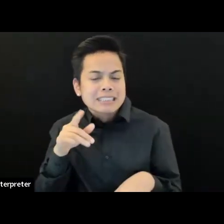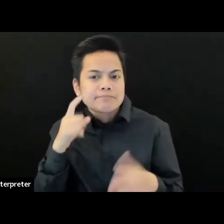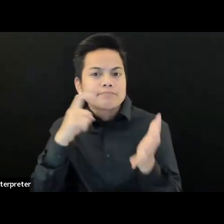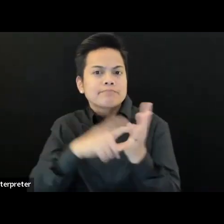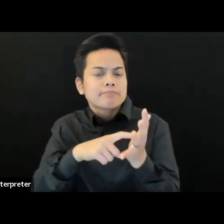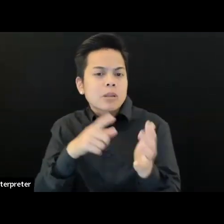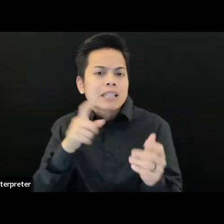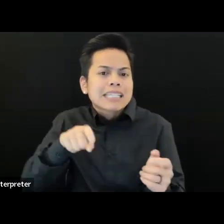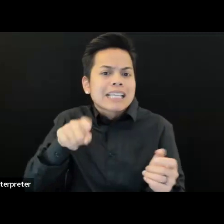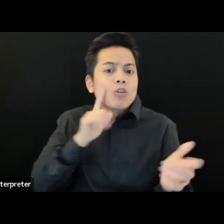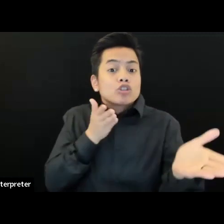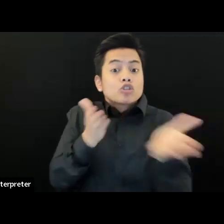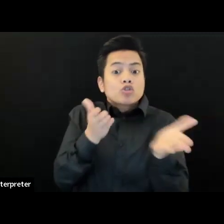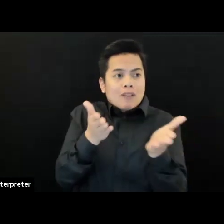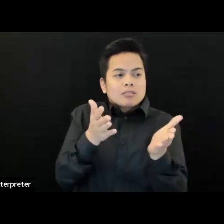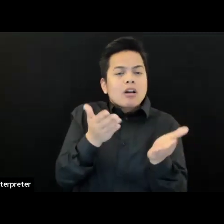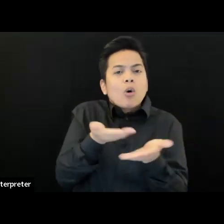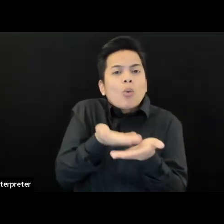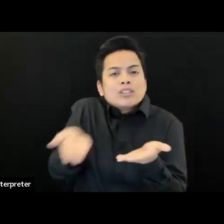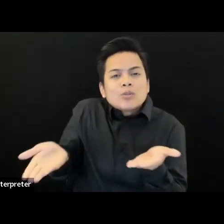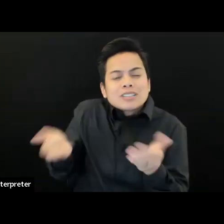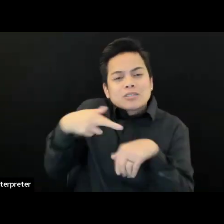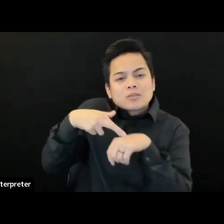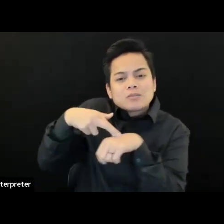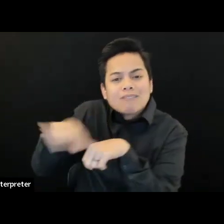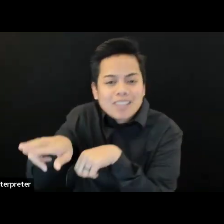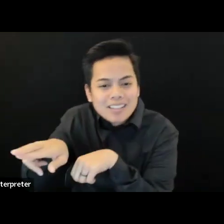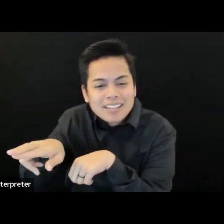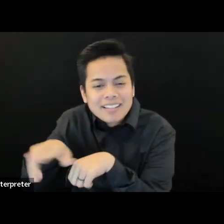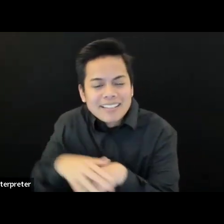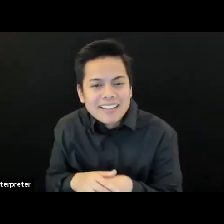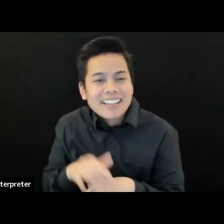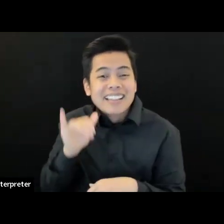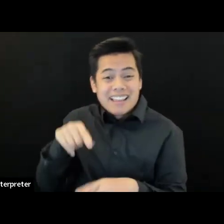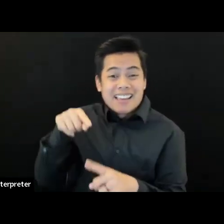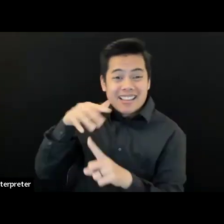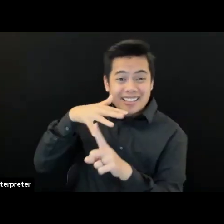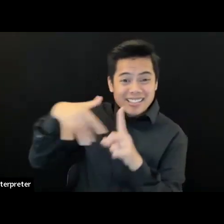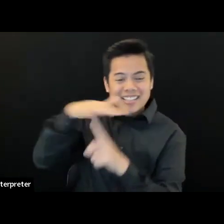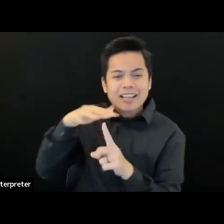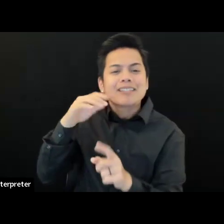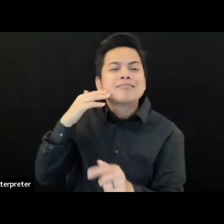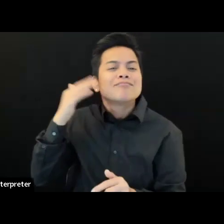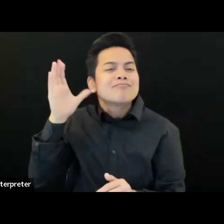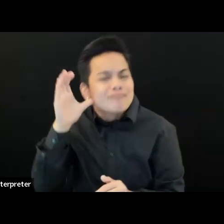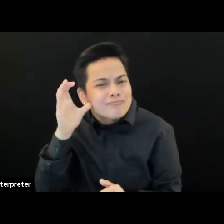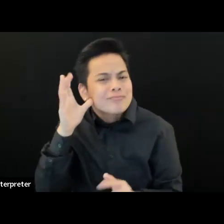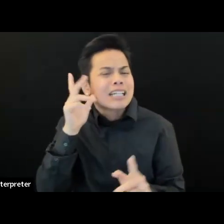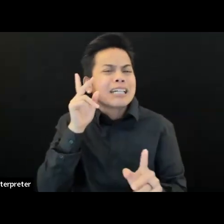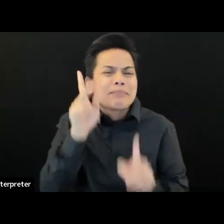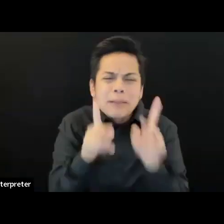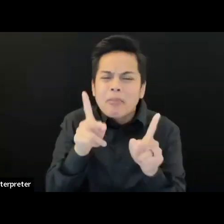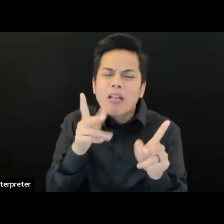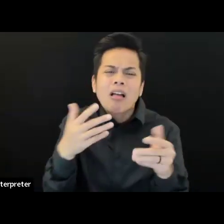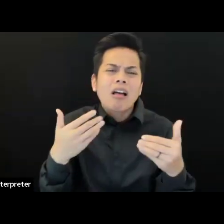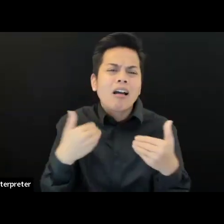on the DCC as a cultural space, we heard that the essential need to have pop-ups and be able to refer folks to